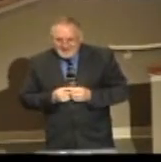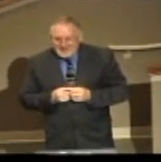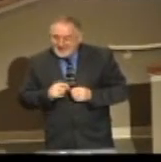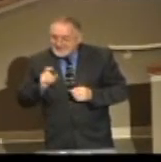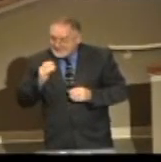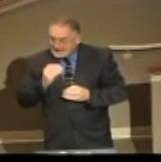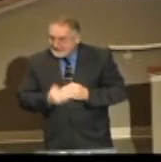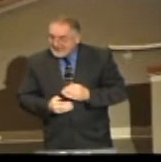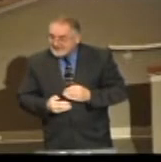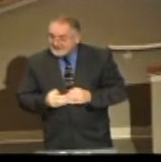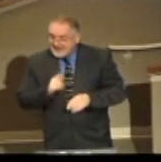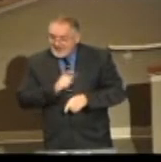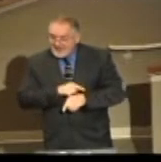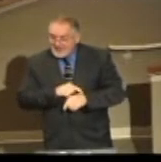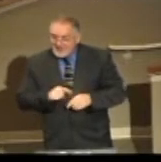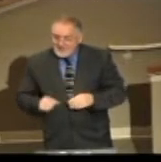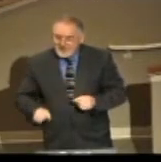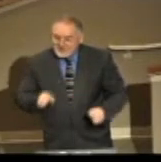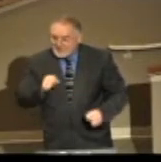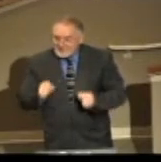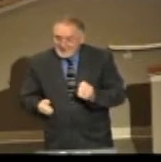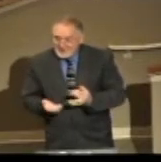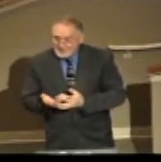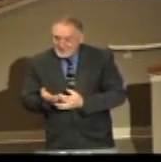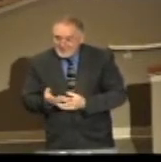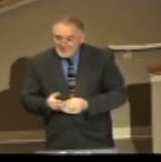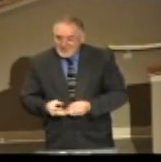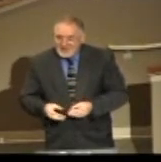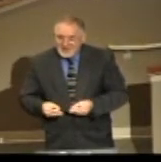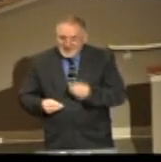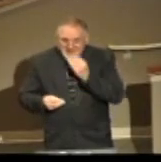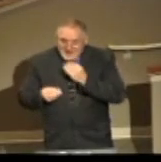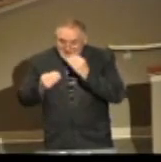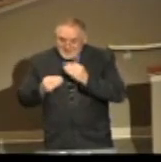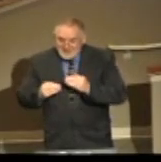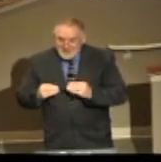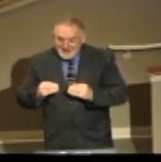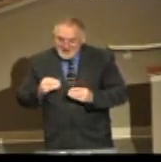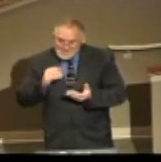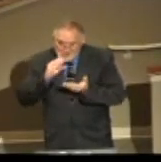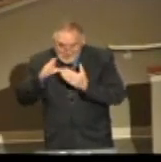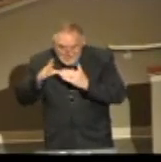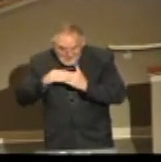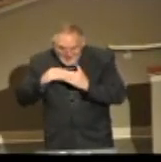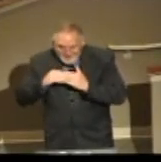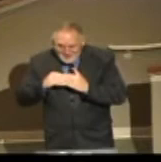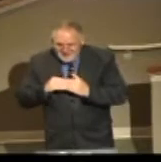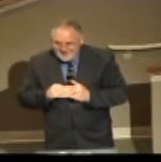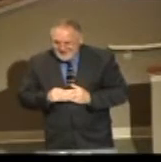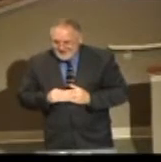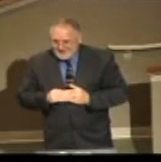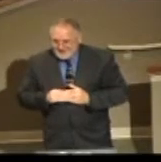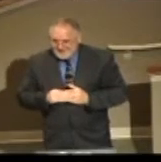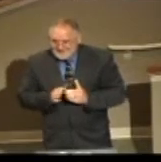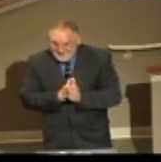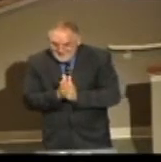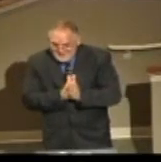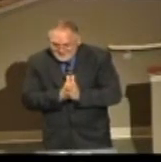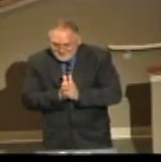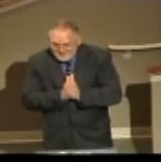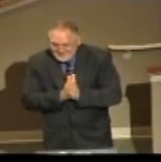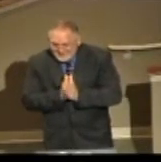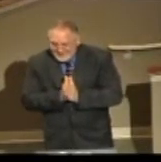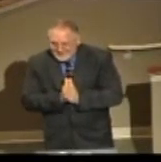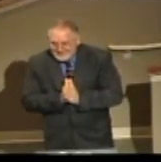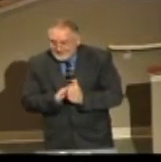by that drive-thru restaurant, I'll get me one of those chicken sandwiches and I'll bite down that thing. And my mouth was already watering. I